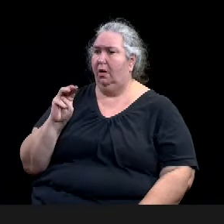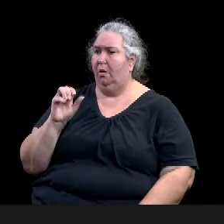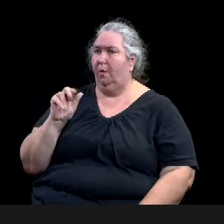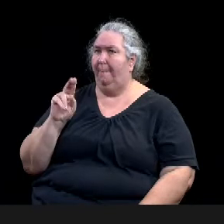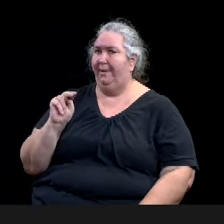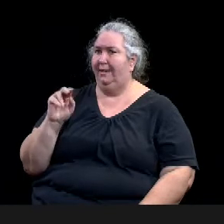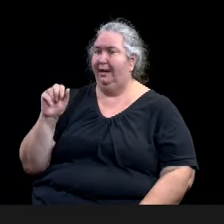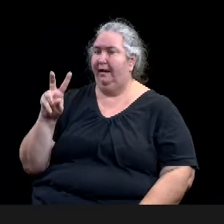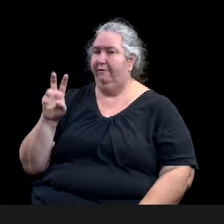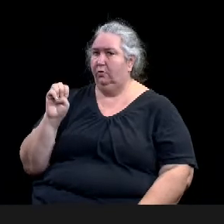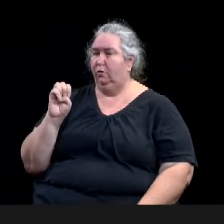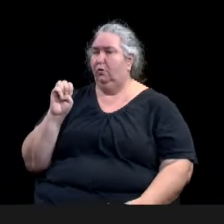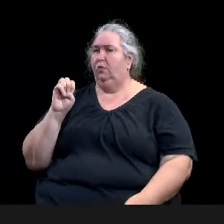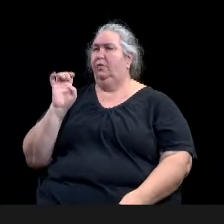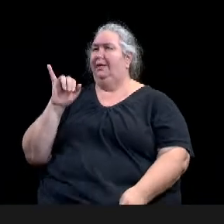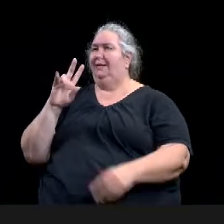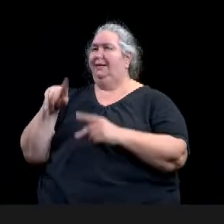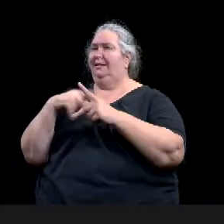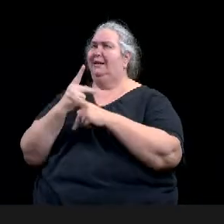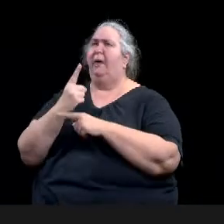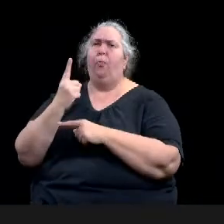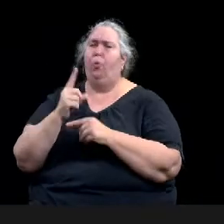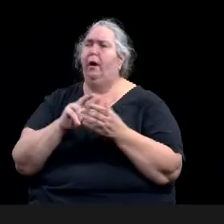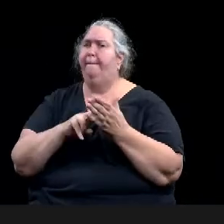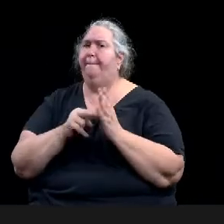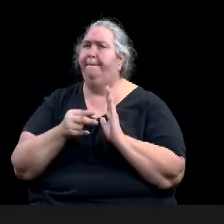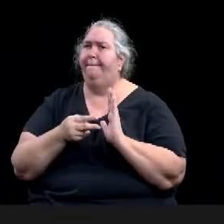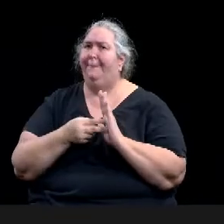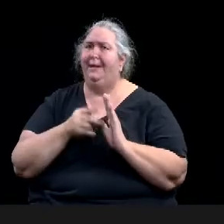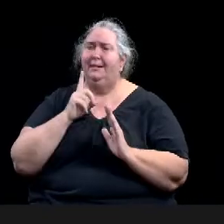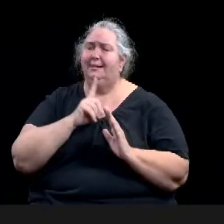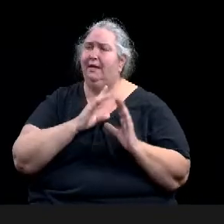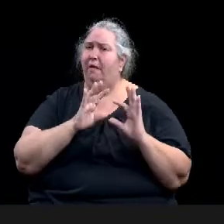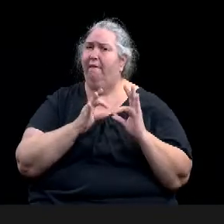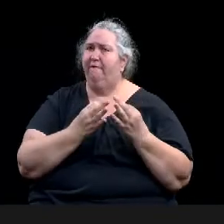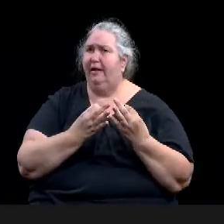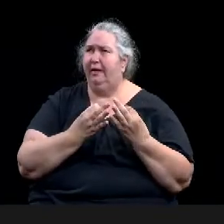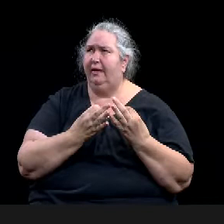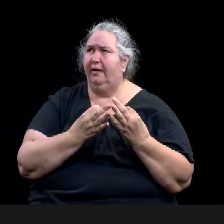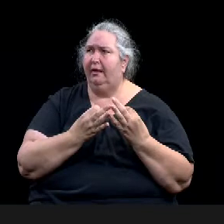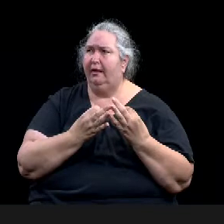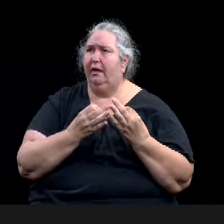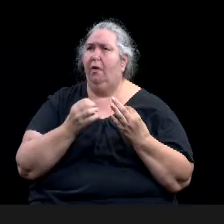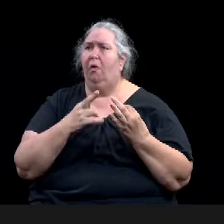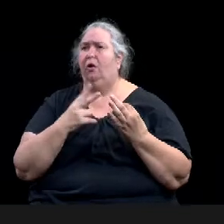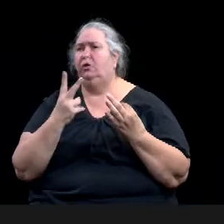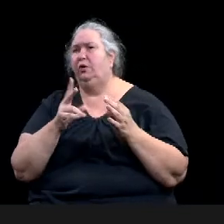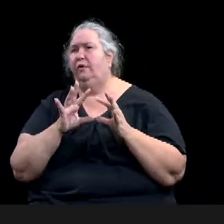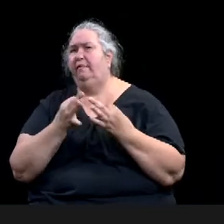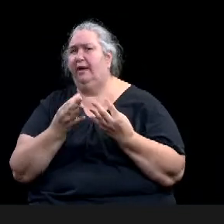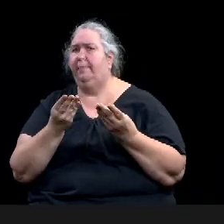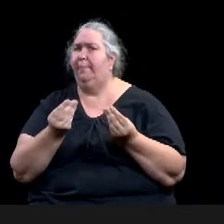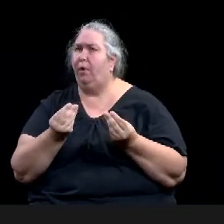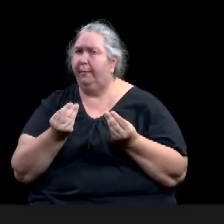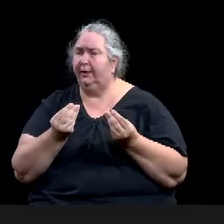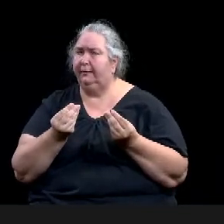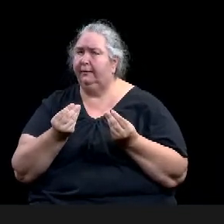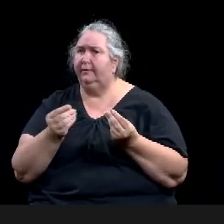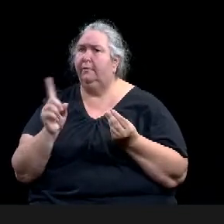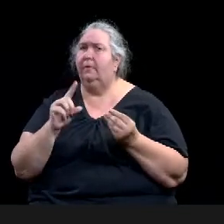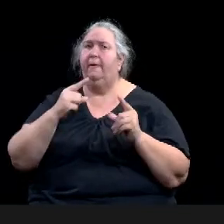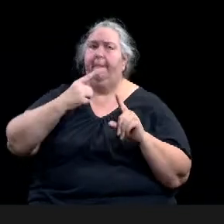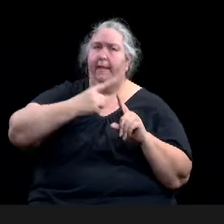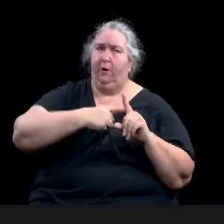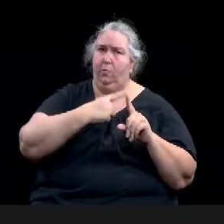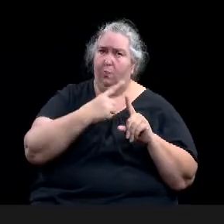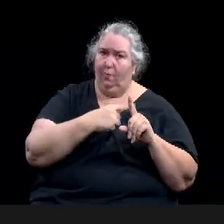uh, where they ran out to, um, one, one group at a time and the owner does live on site. This one is a